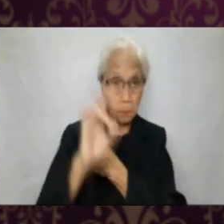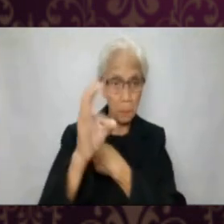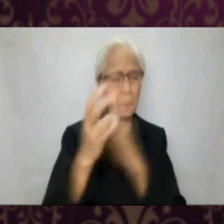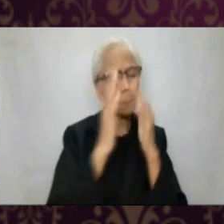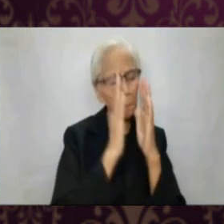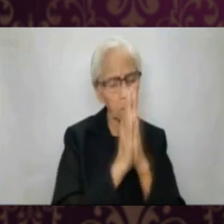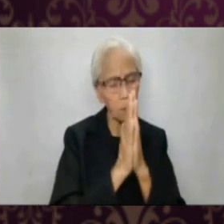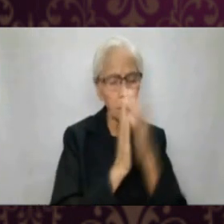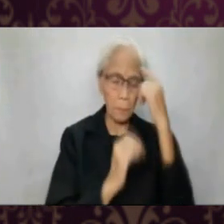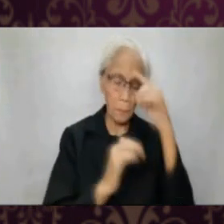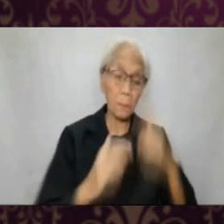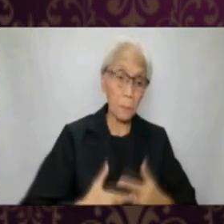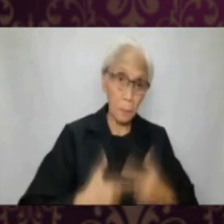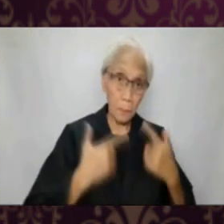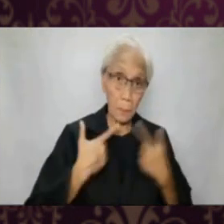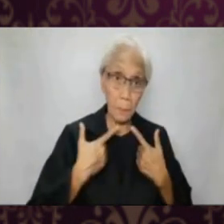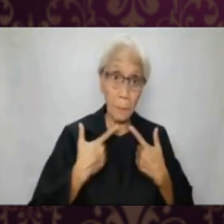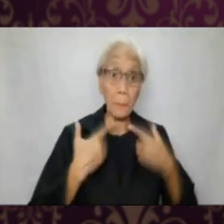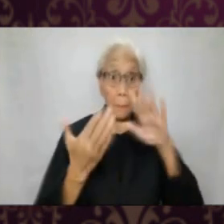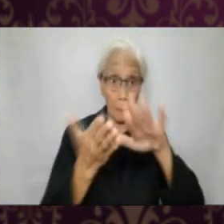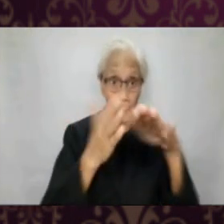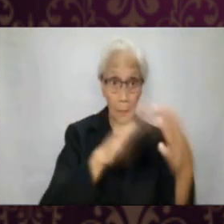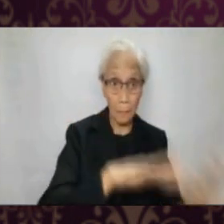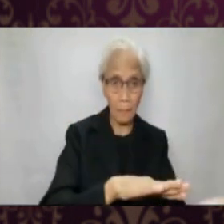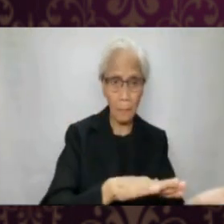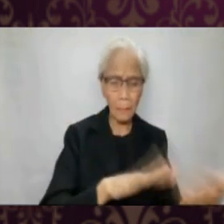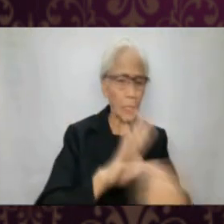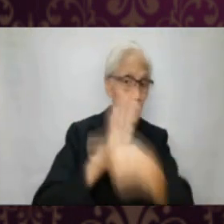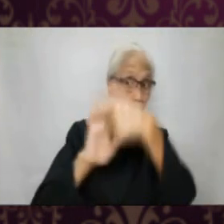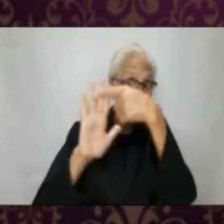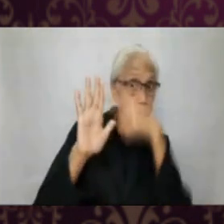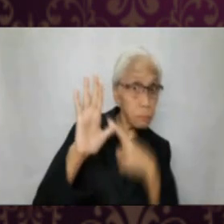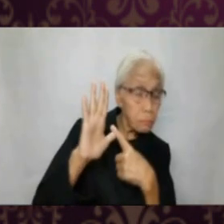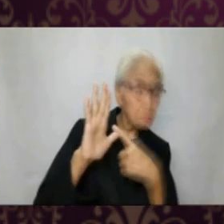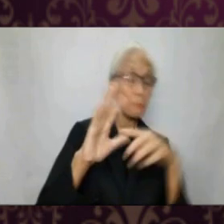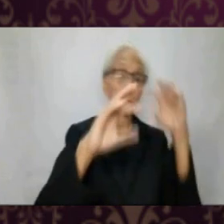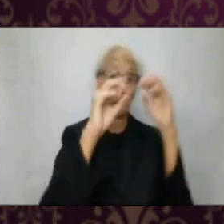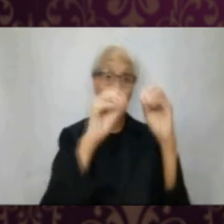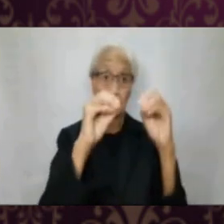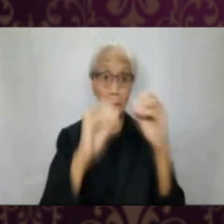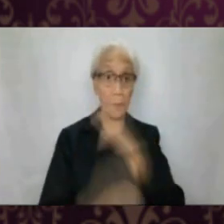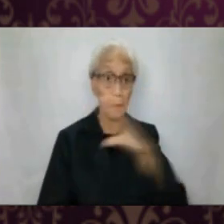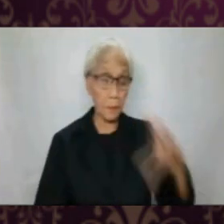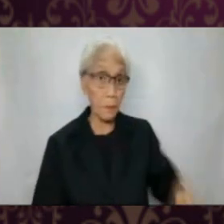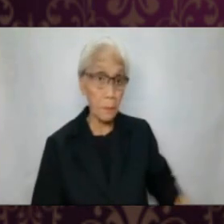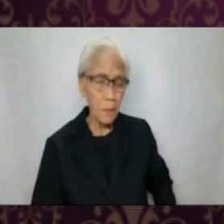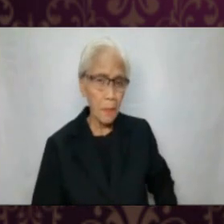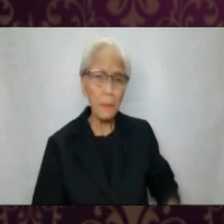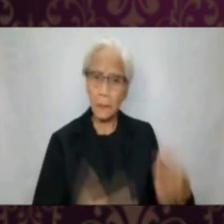forgiving injuries. And number seven, praying for the living and the dead.